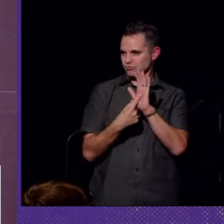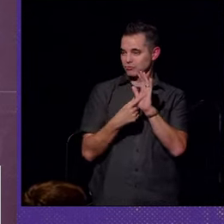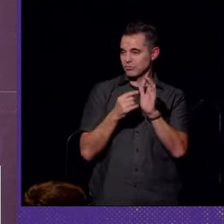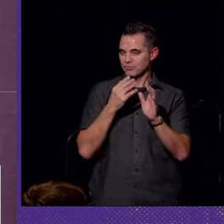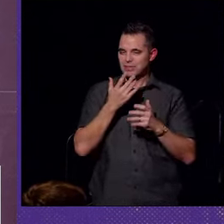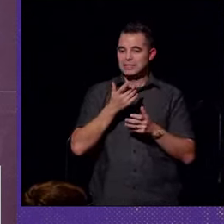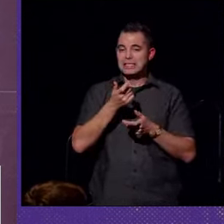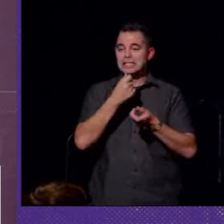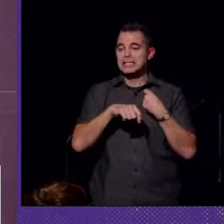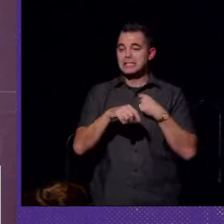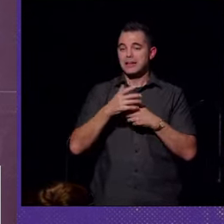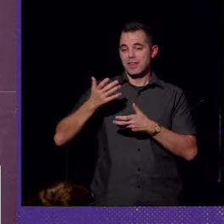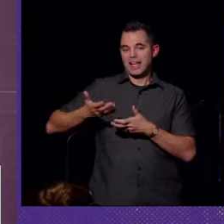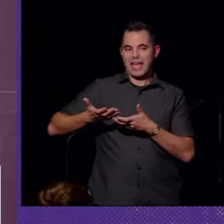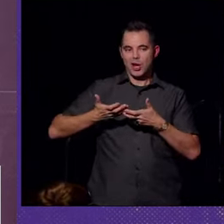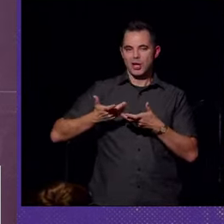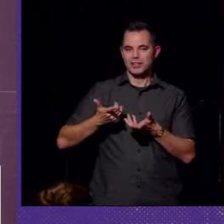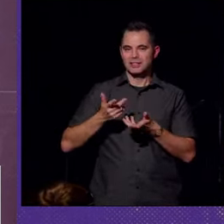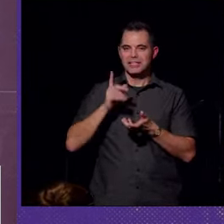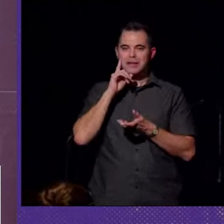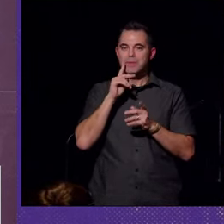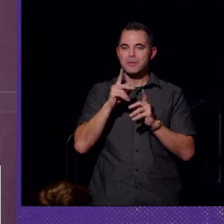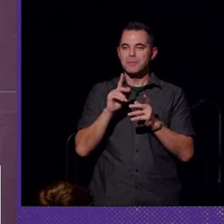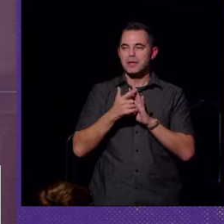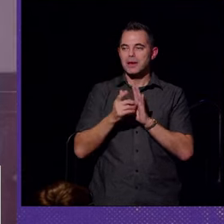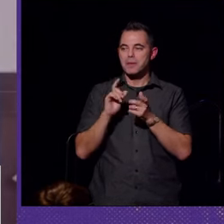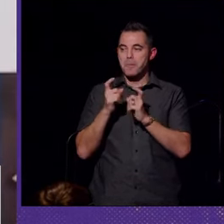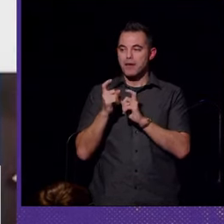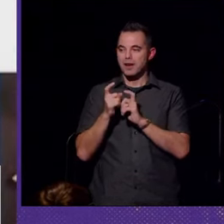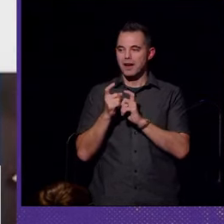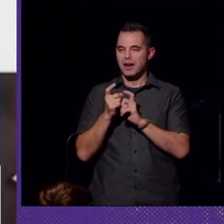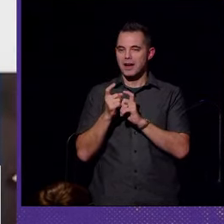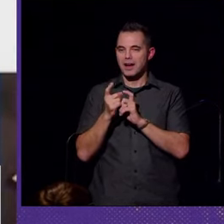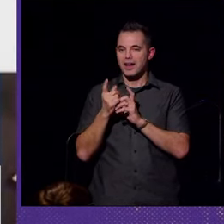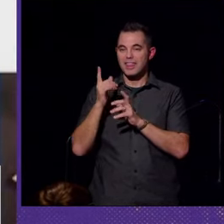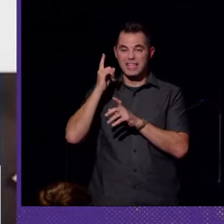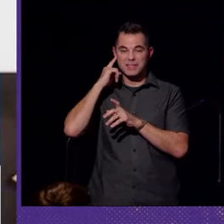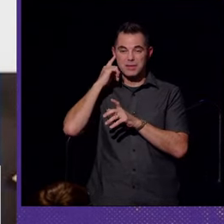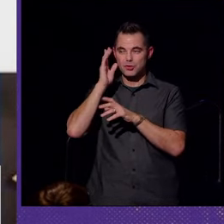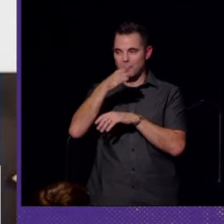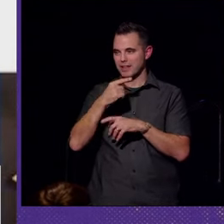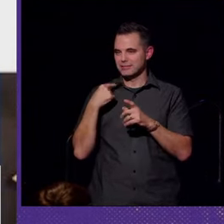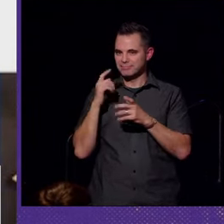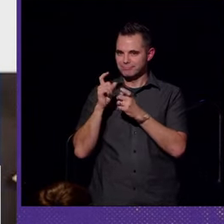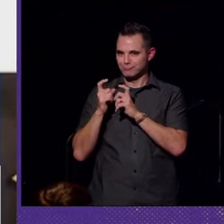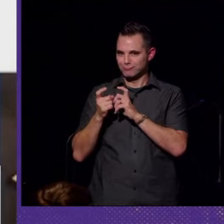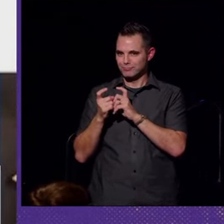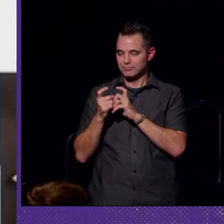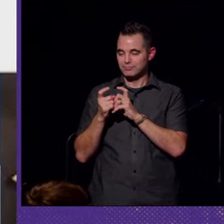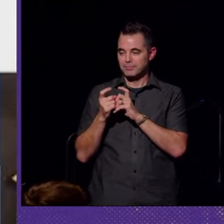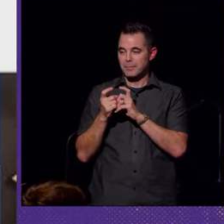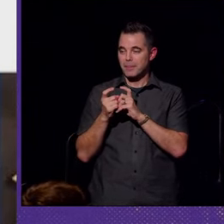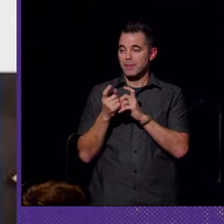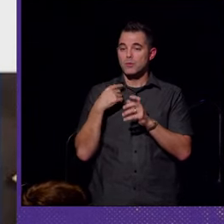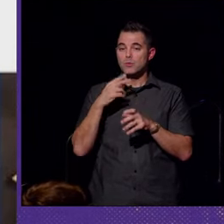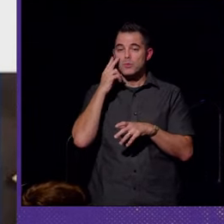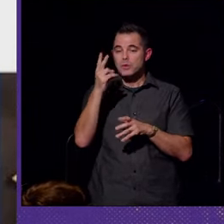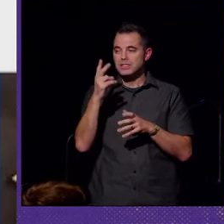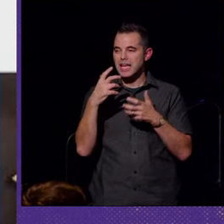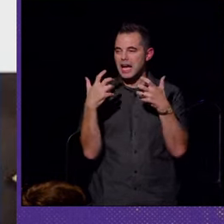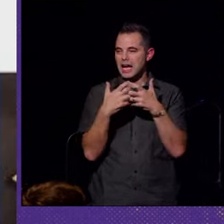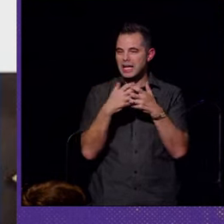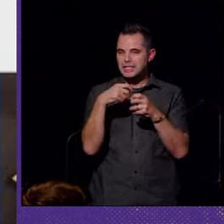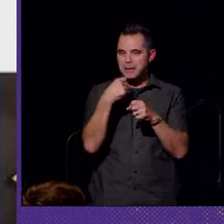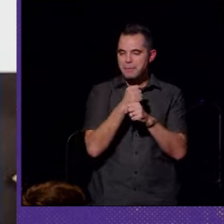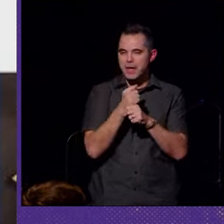Instead of carriers, deaf people began modifying the instruments directly. We see custom